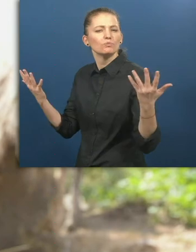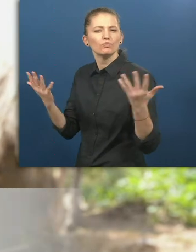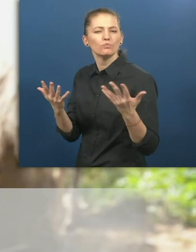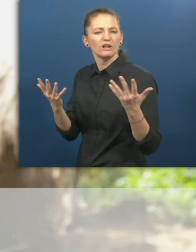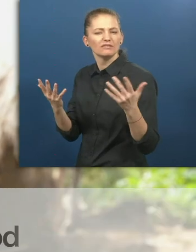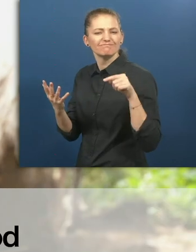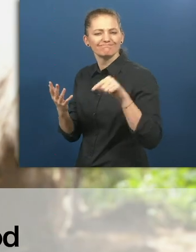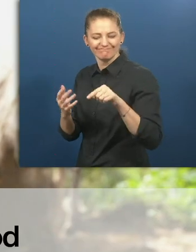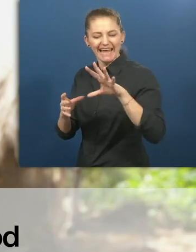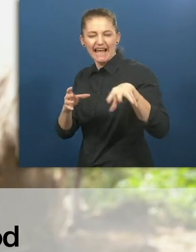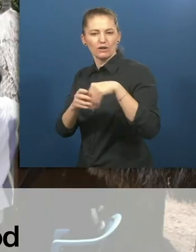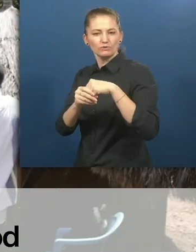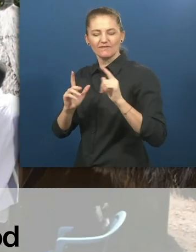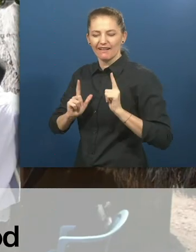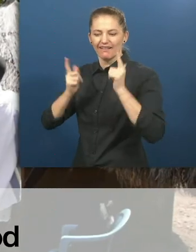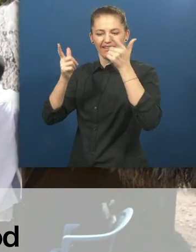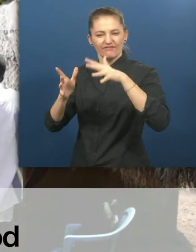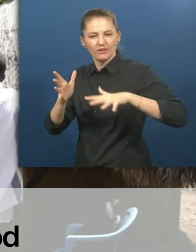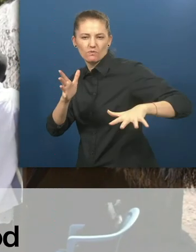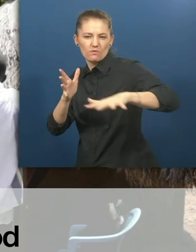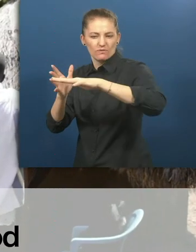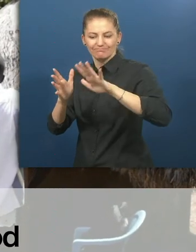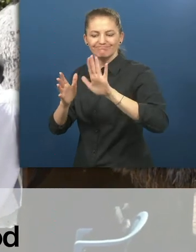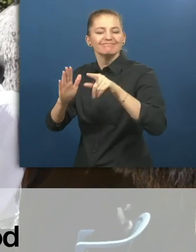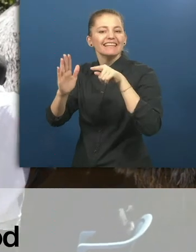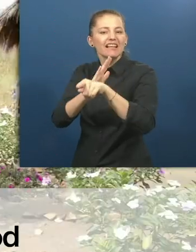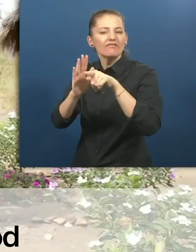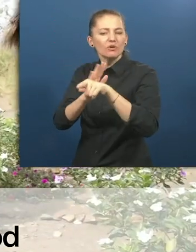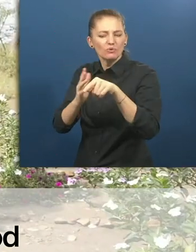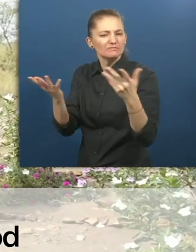What is inclusive livelihood for refugees about?